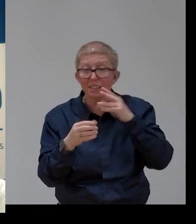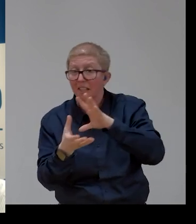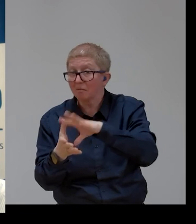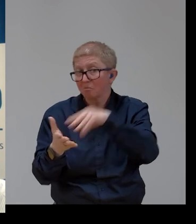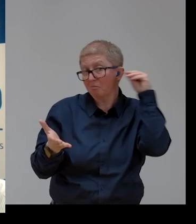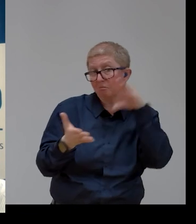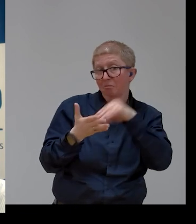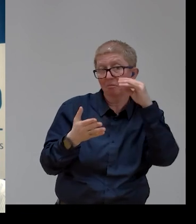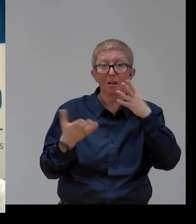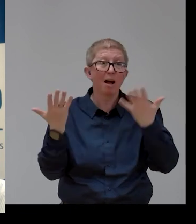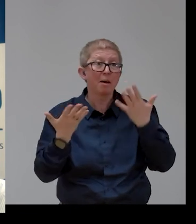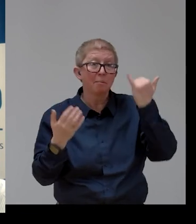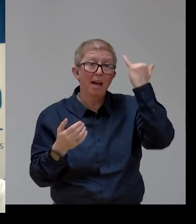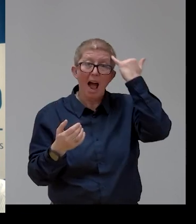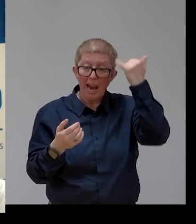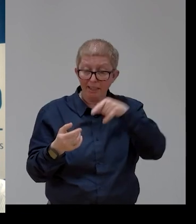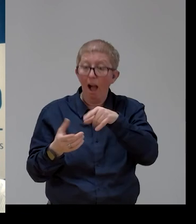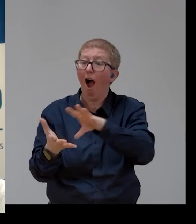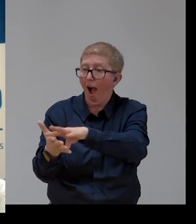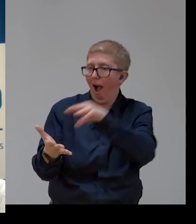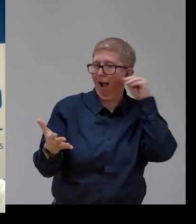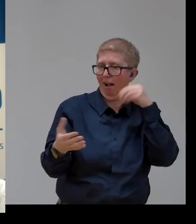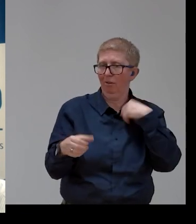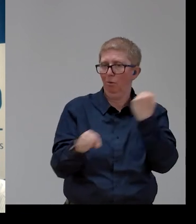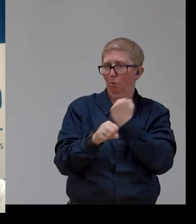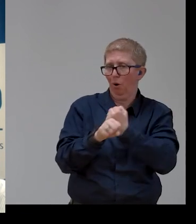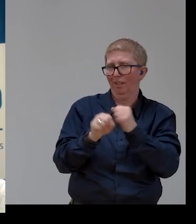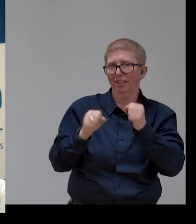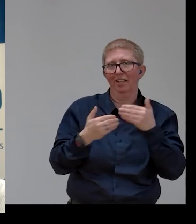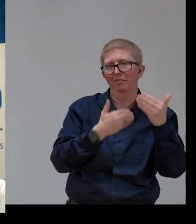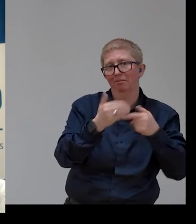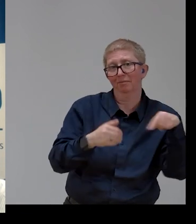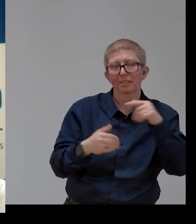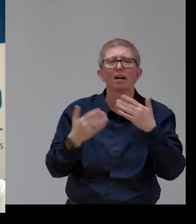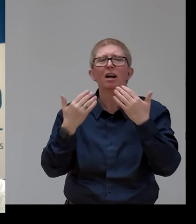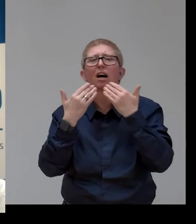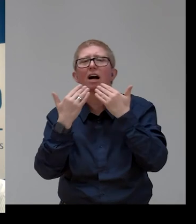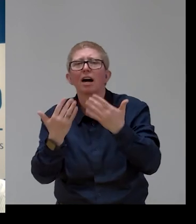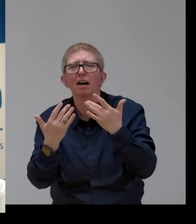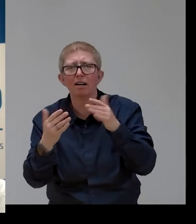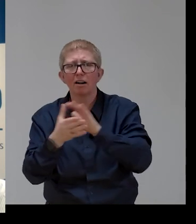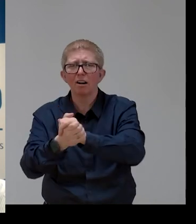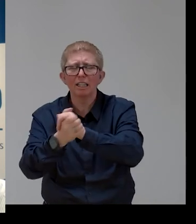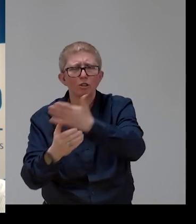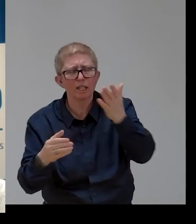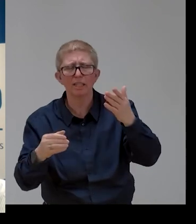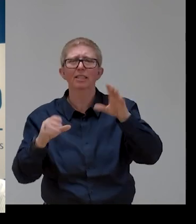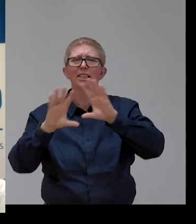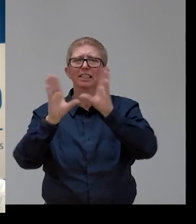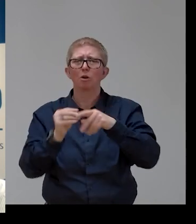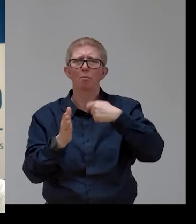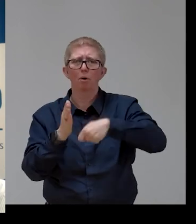your activities. Again, congratulations to the Xero team for organizing such a fantastic, breathtaking